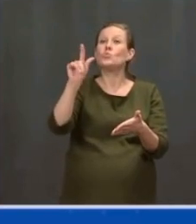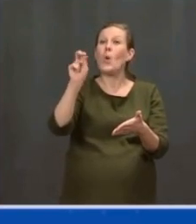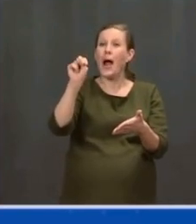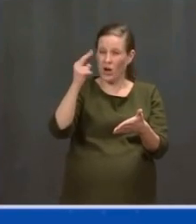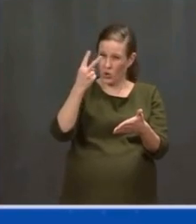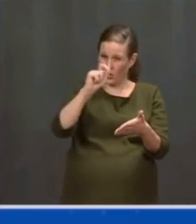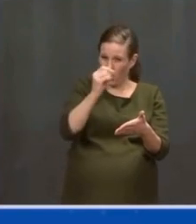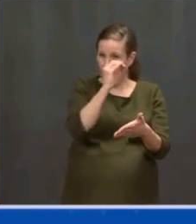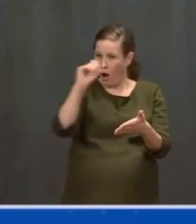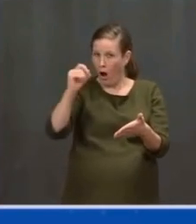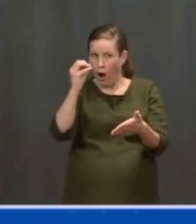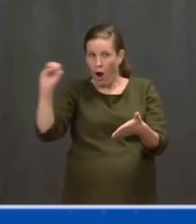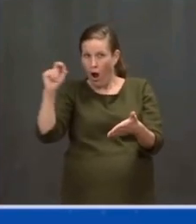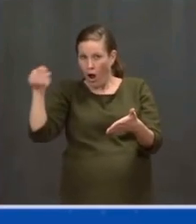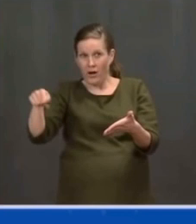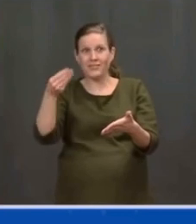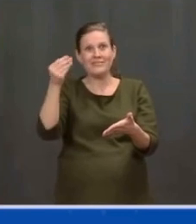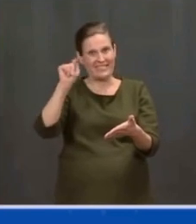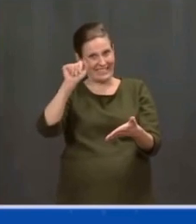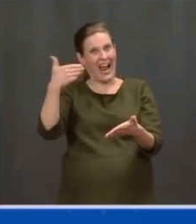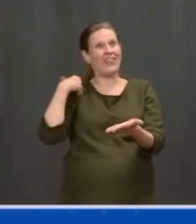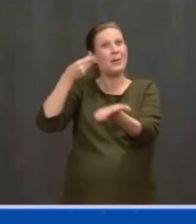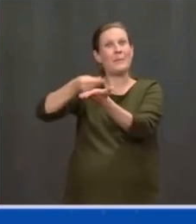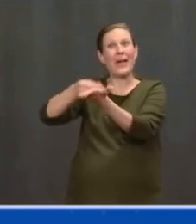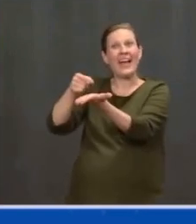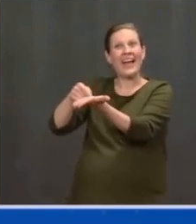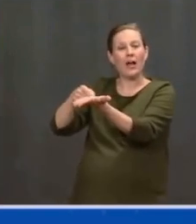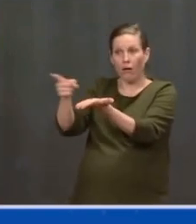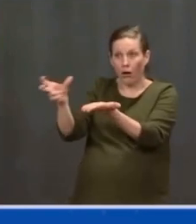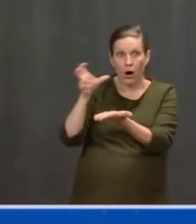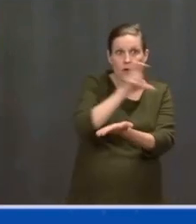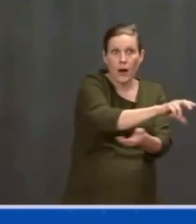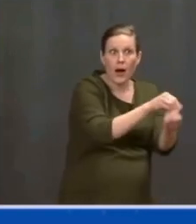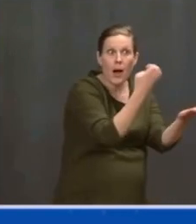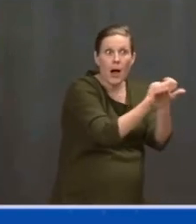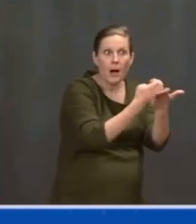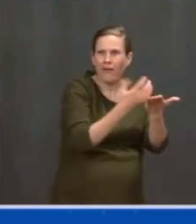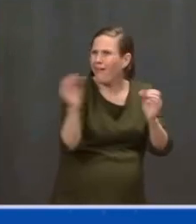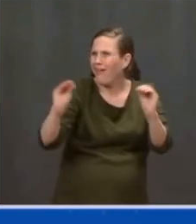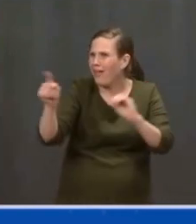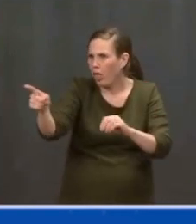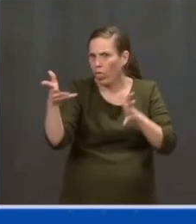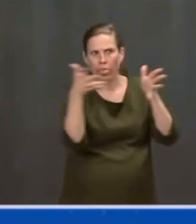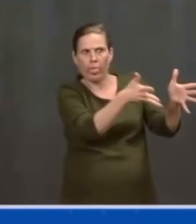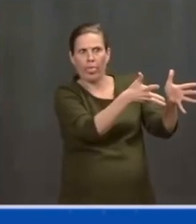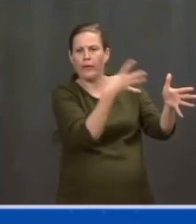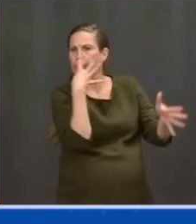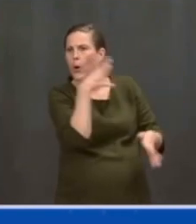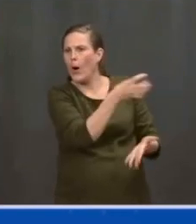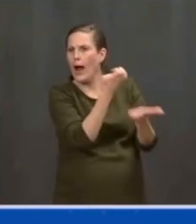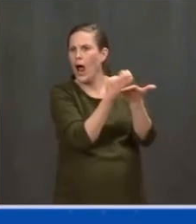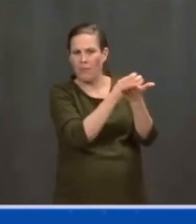in terms of growing the economy. Overwhelmingly, the benefits of that tax package went to the wealthiest Americans.